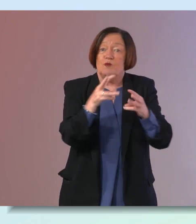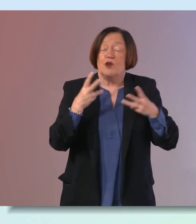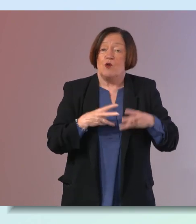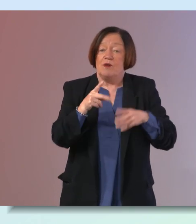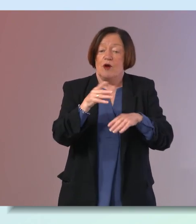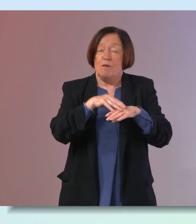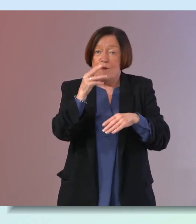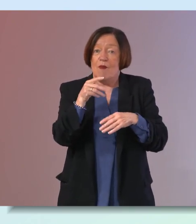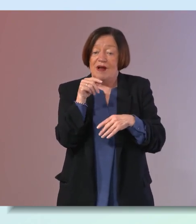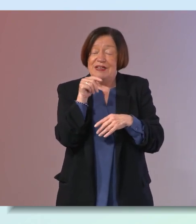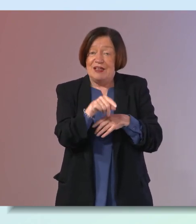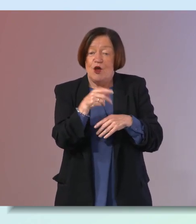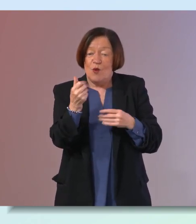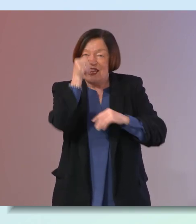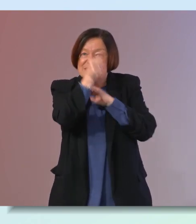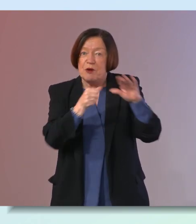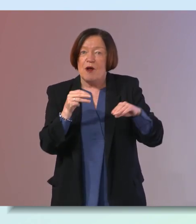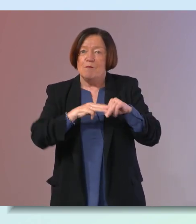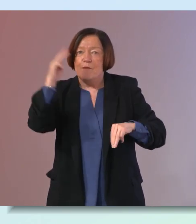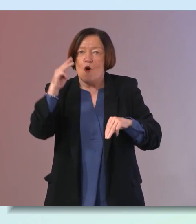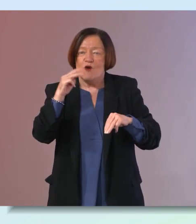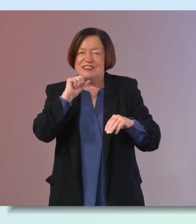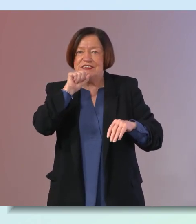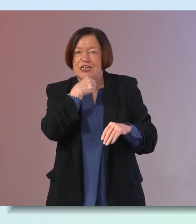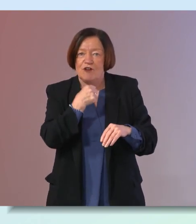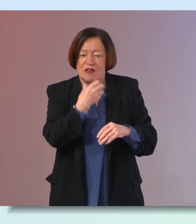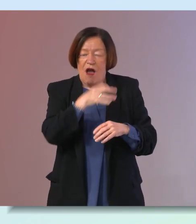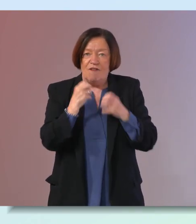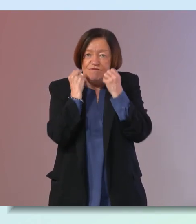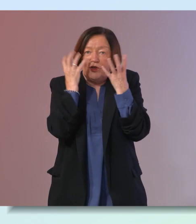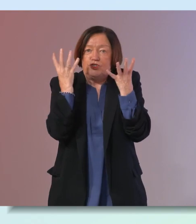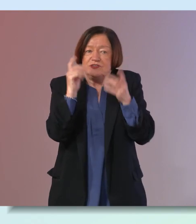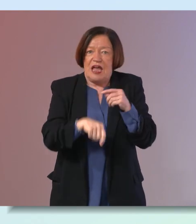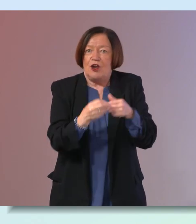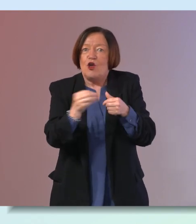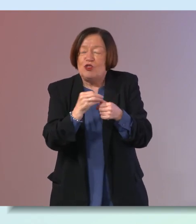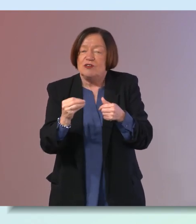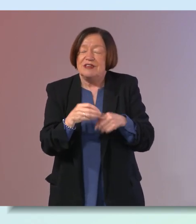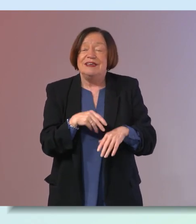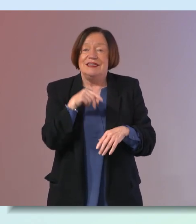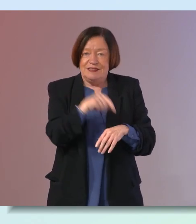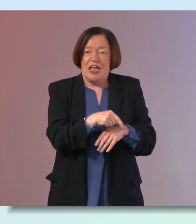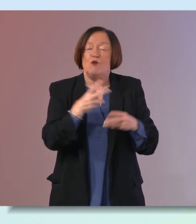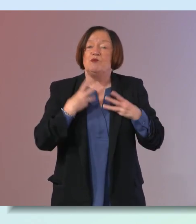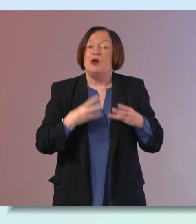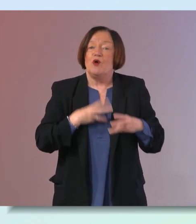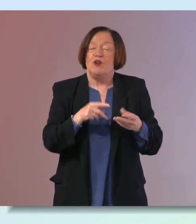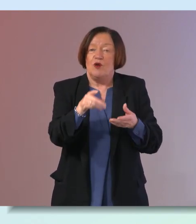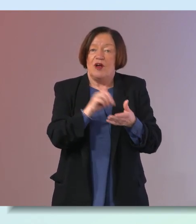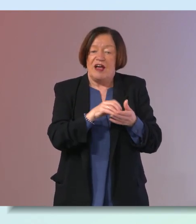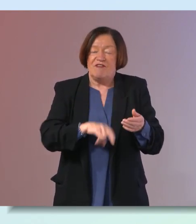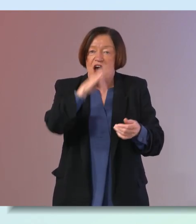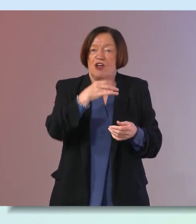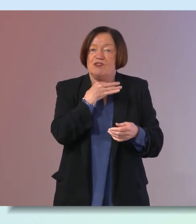much more likely to experience much more severe hot flushes severe yeah i get it yeah they would be women who have higher